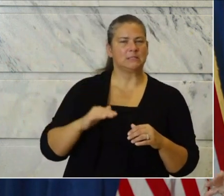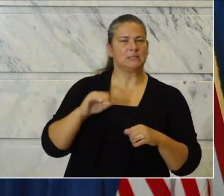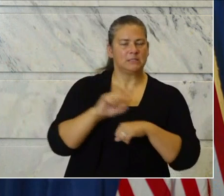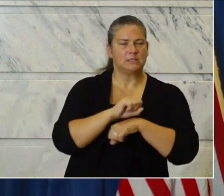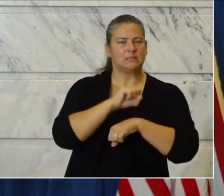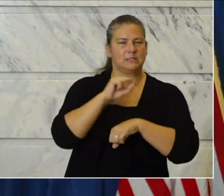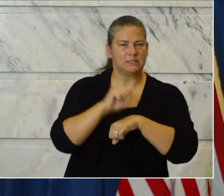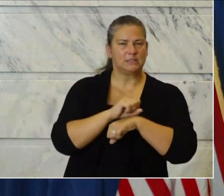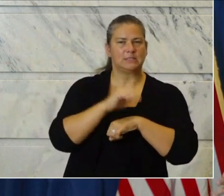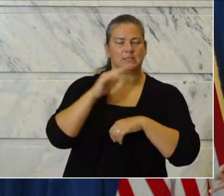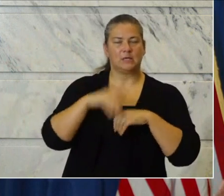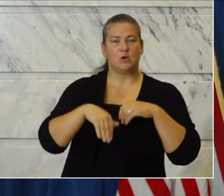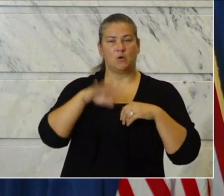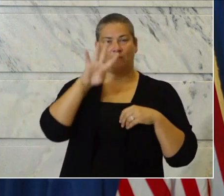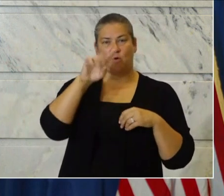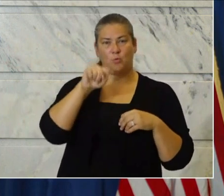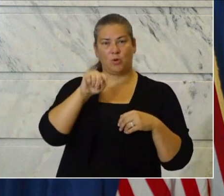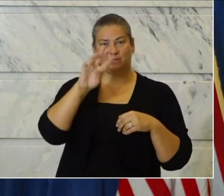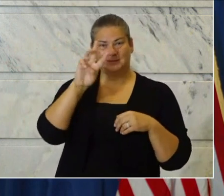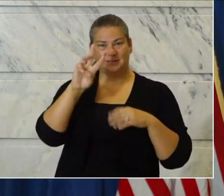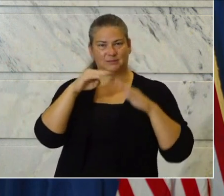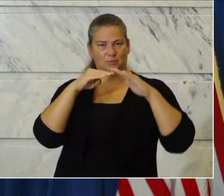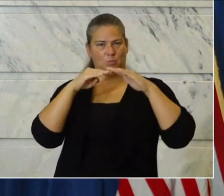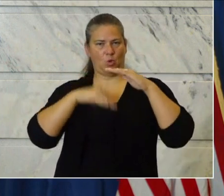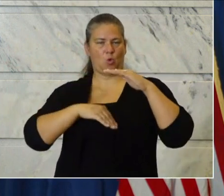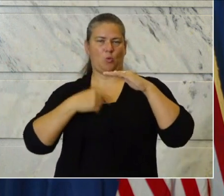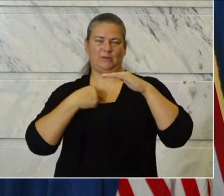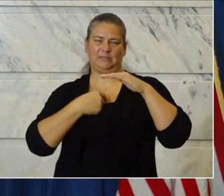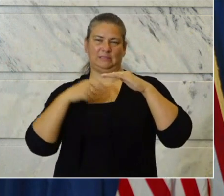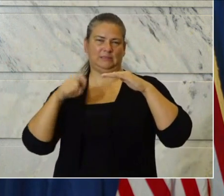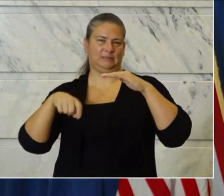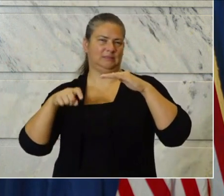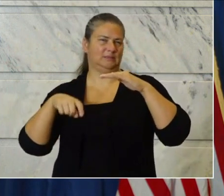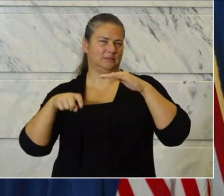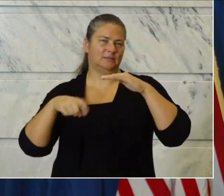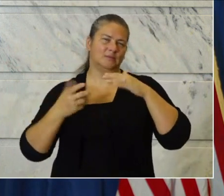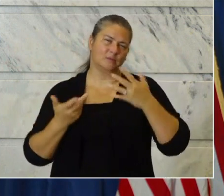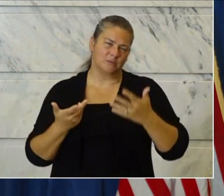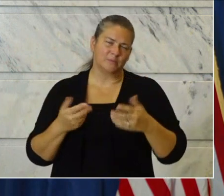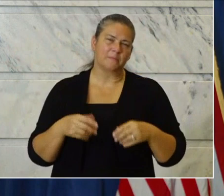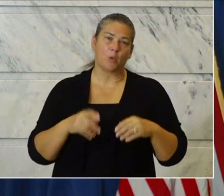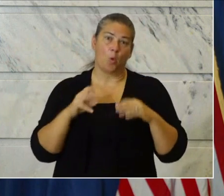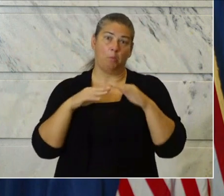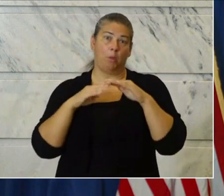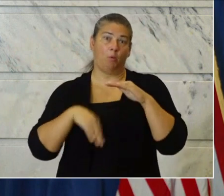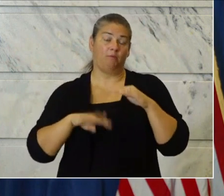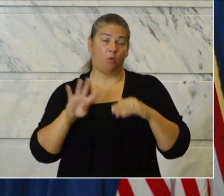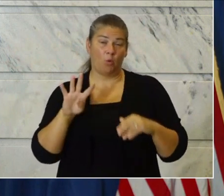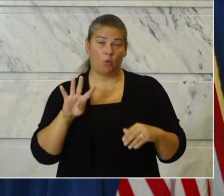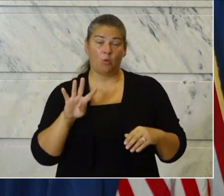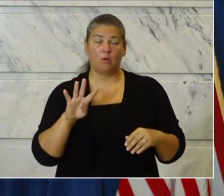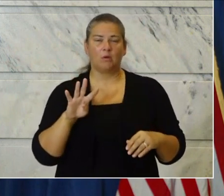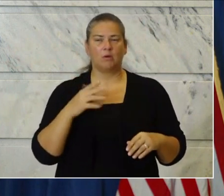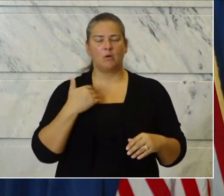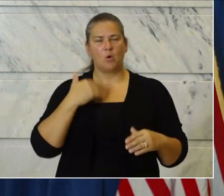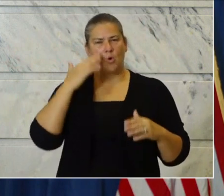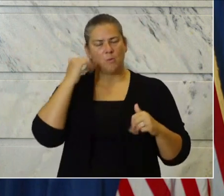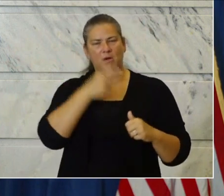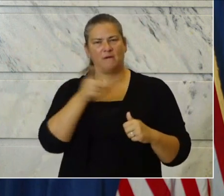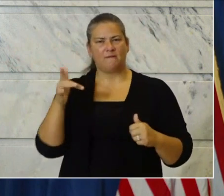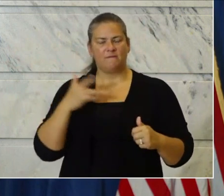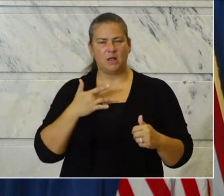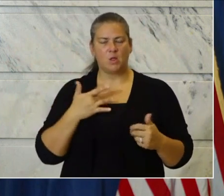.6, below 4. That's where we need to be going. So, I hope it at least gives people a little extra energy to say it is